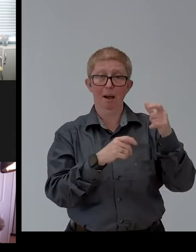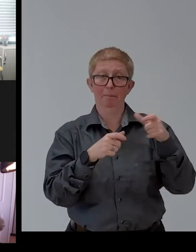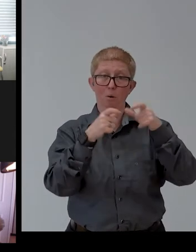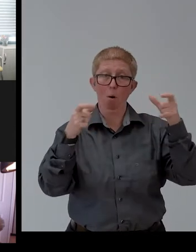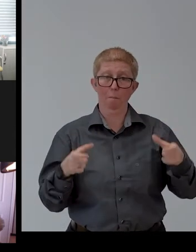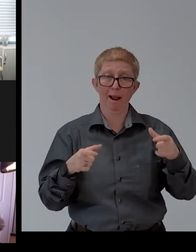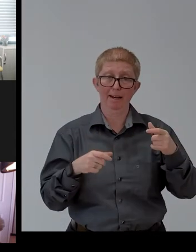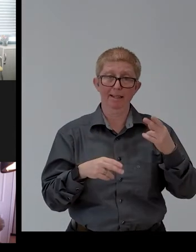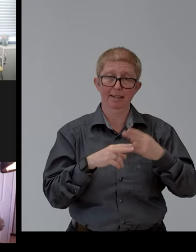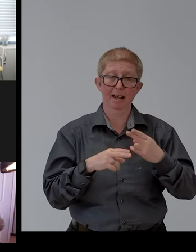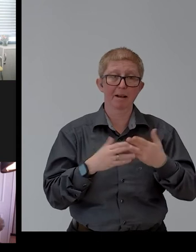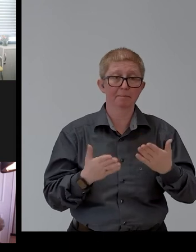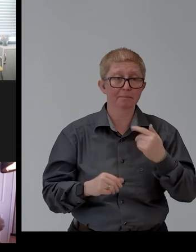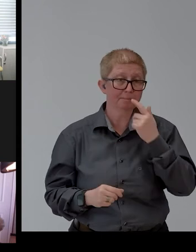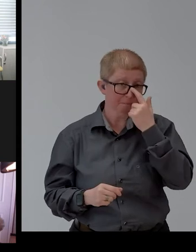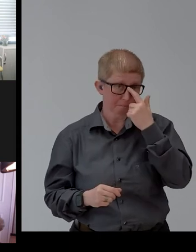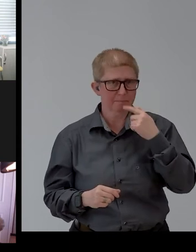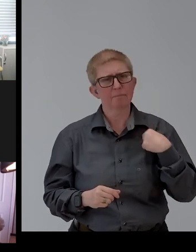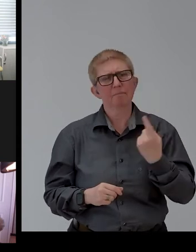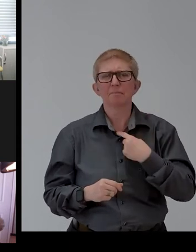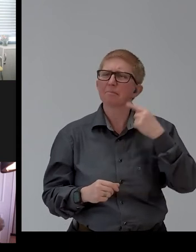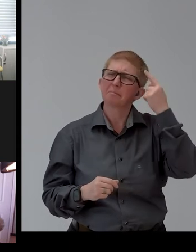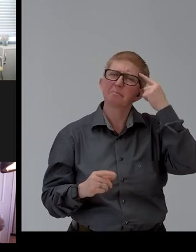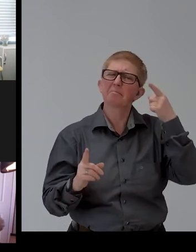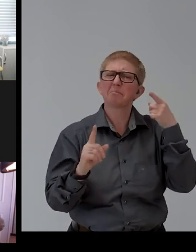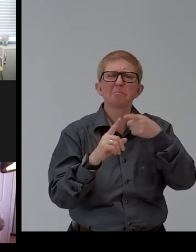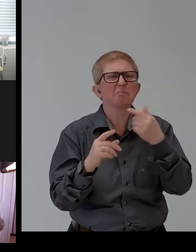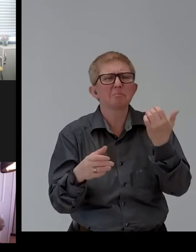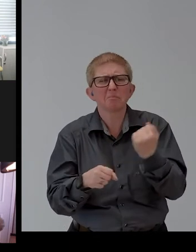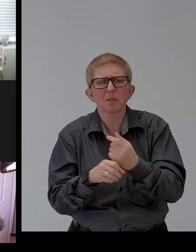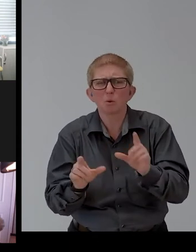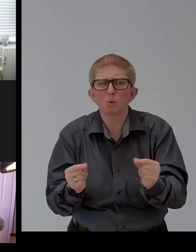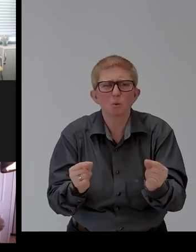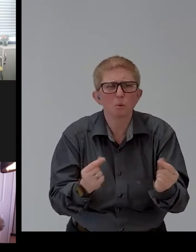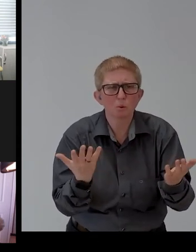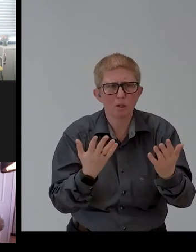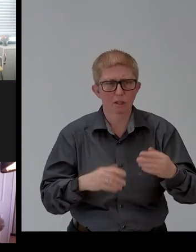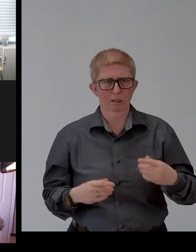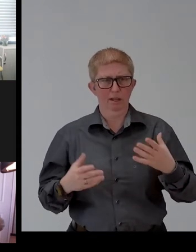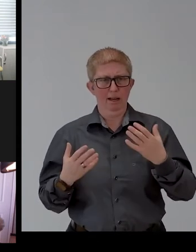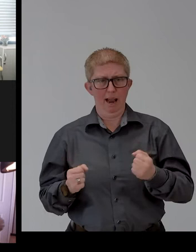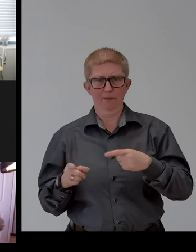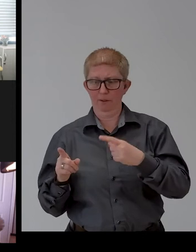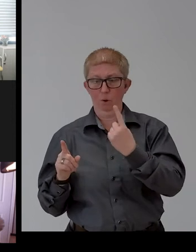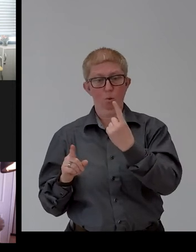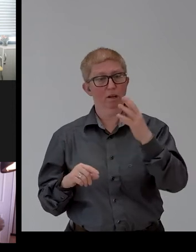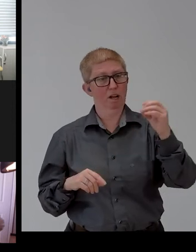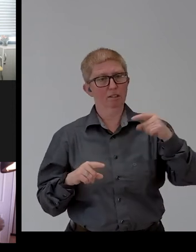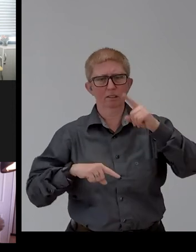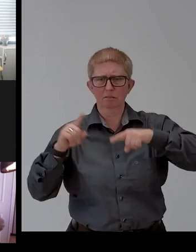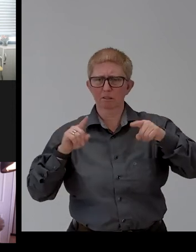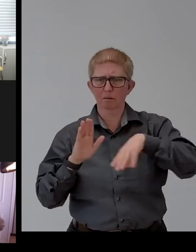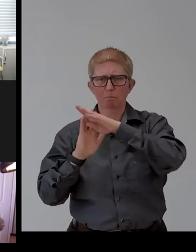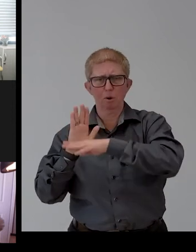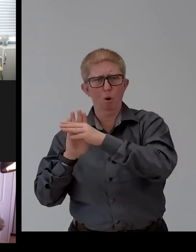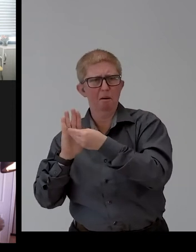community easier. We are providing indoor navigation in more than 100 venues. I want to thank everyone for this great award. It shows